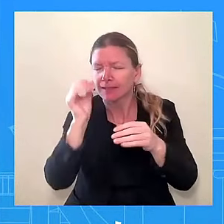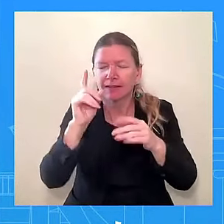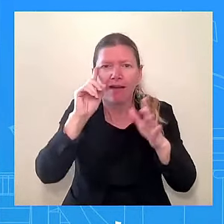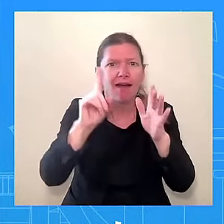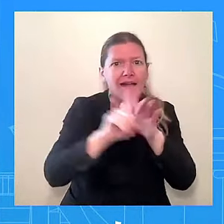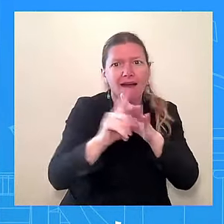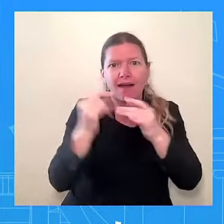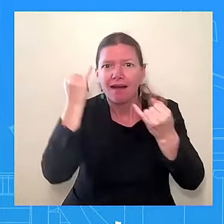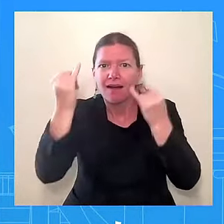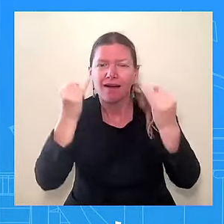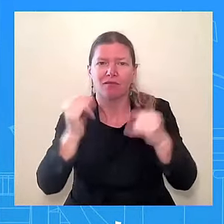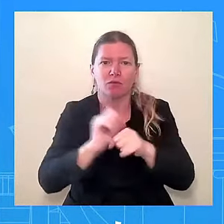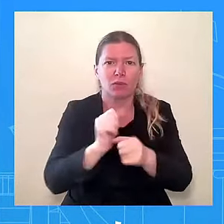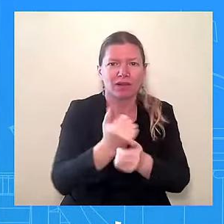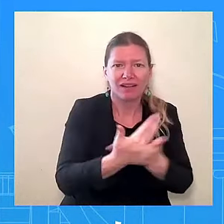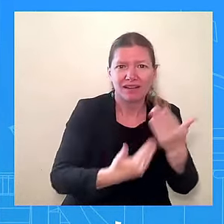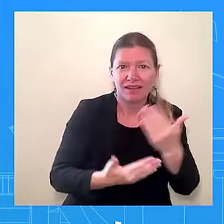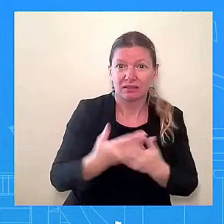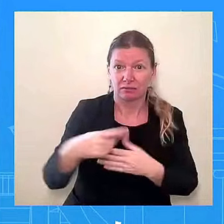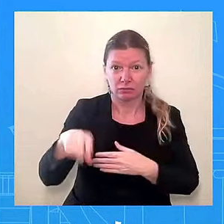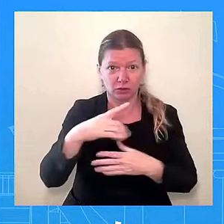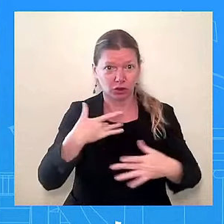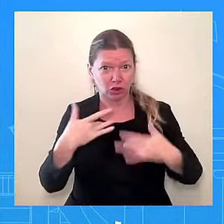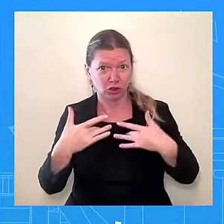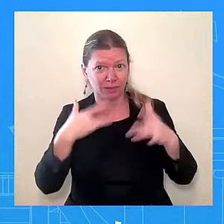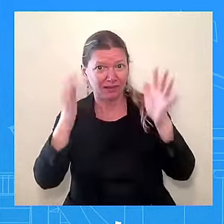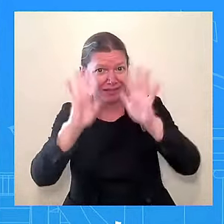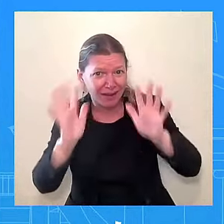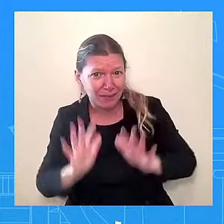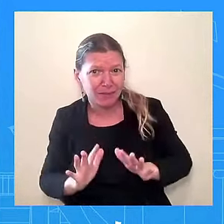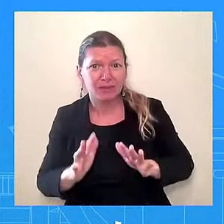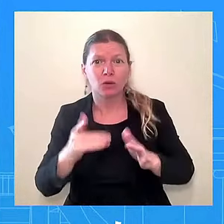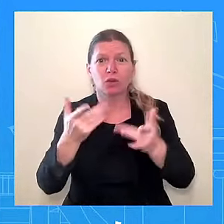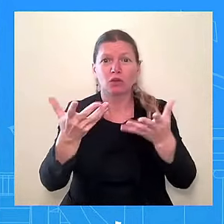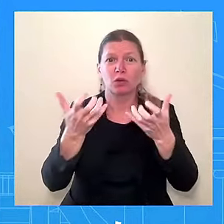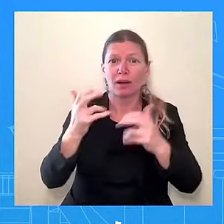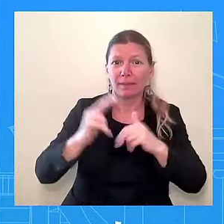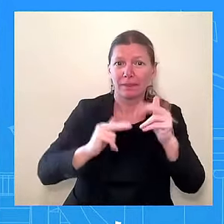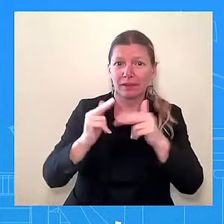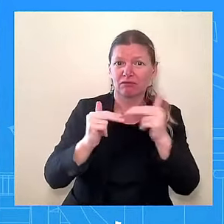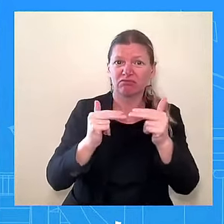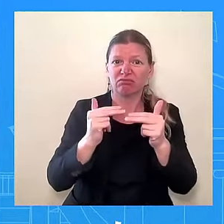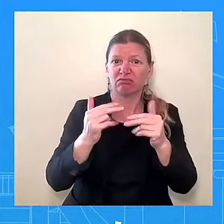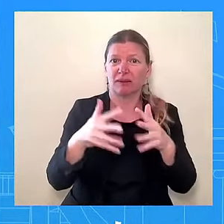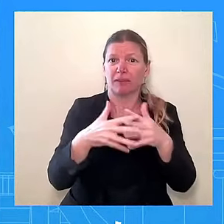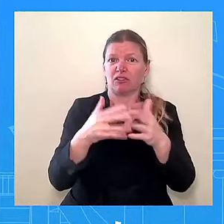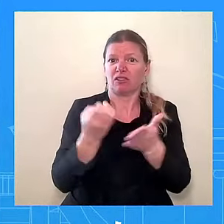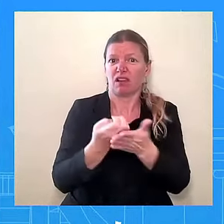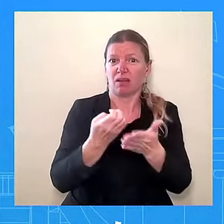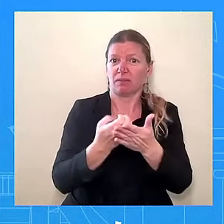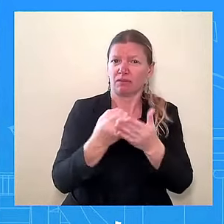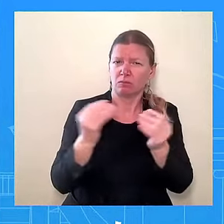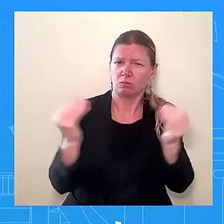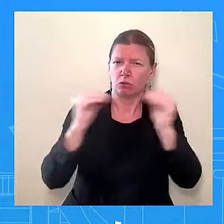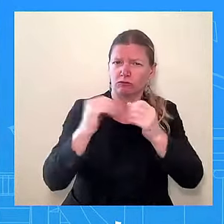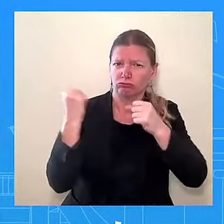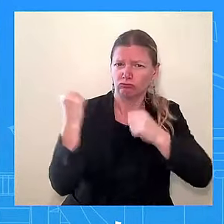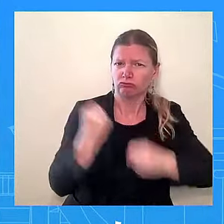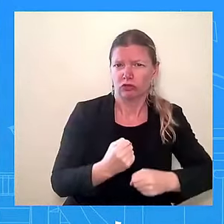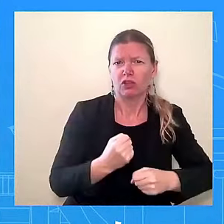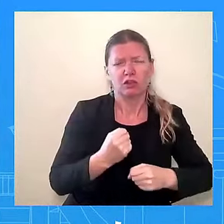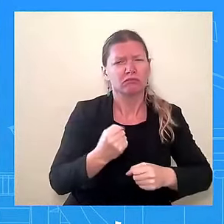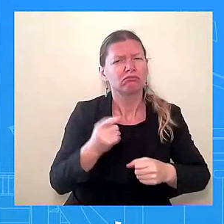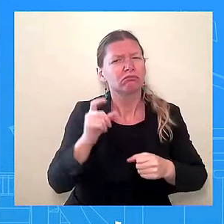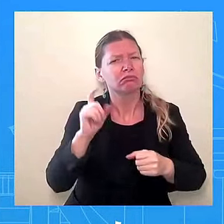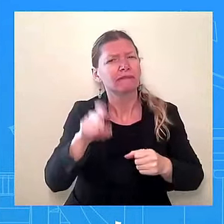practices. And, you know, I think, fortunately, we have the tools for the Inflation Reduction Act and the Infrastructure Law and the American Rescue